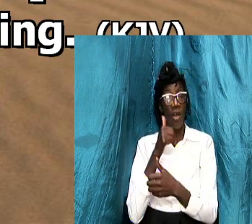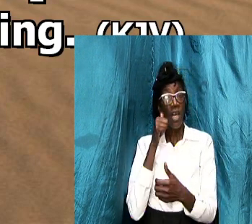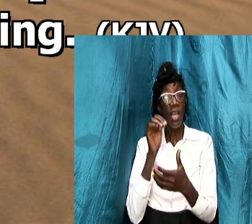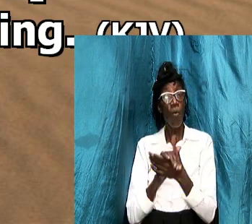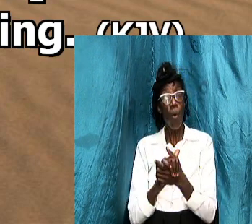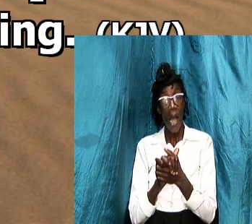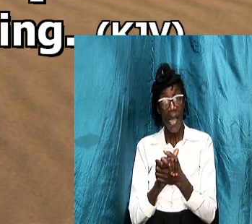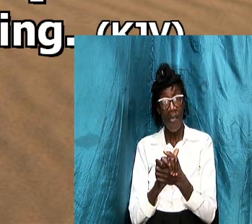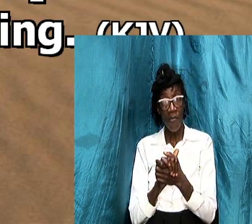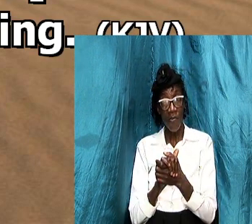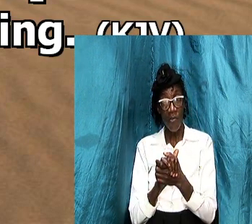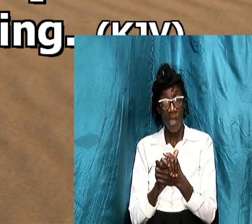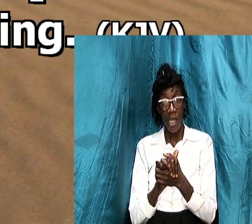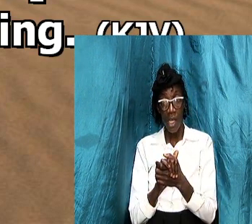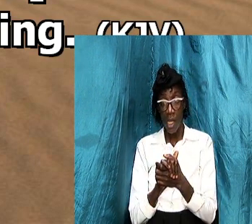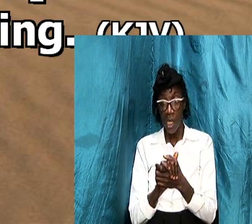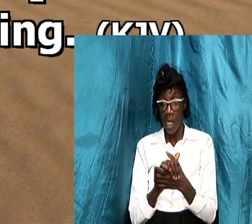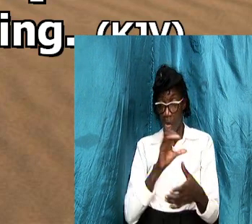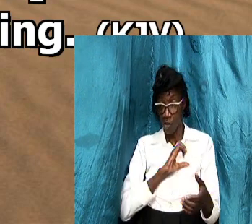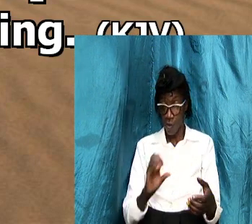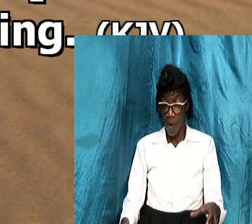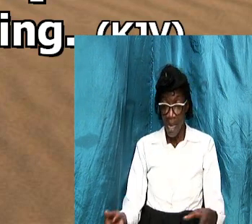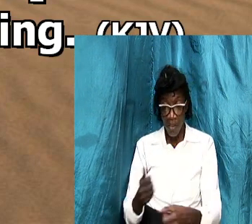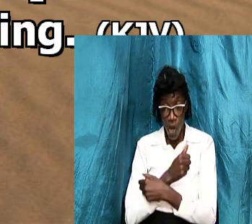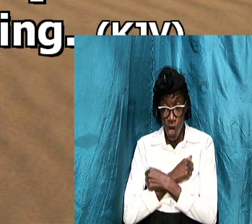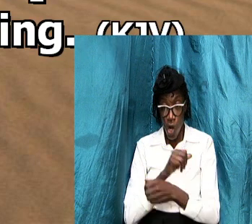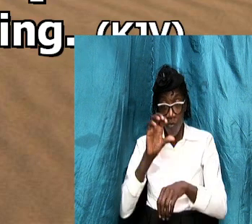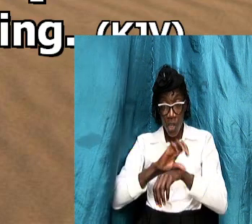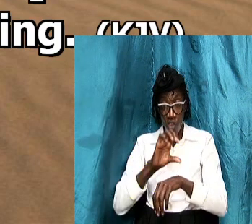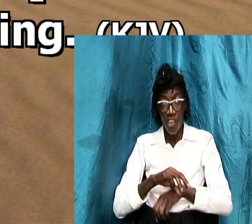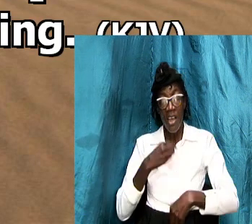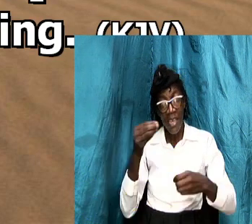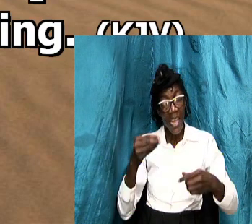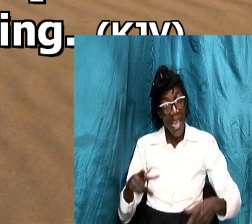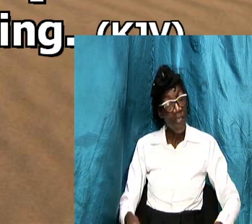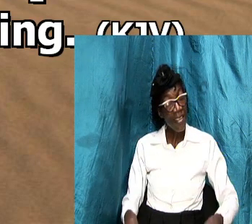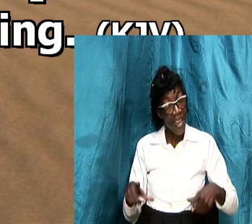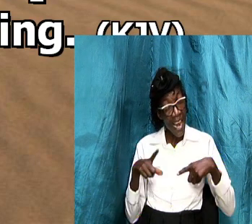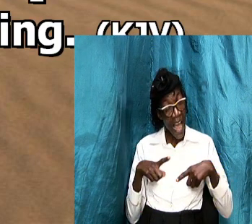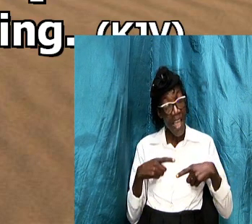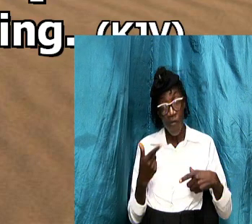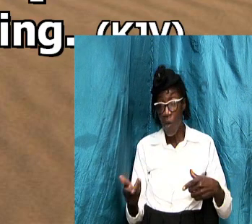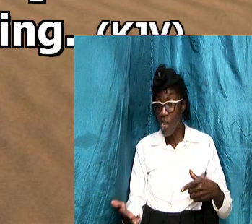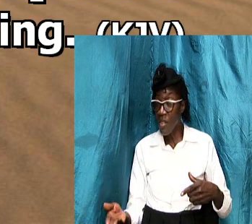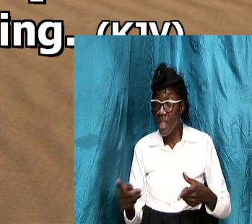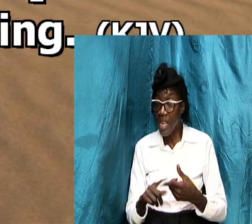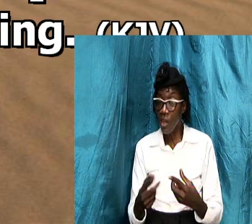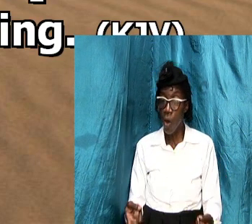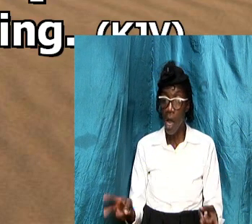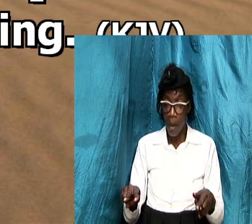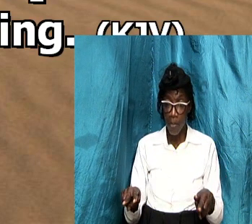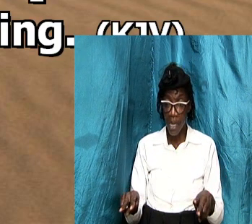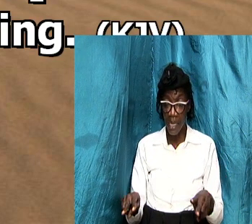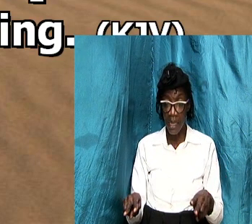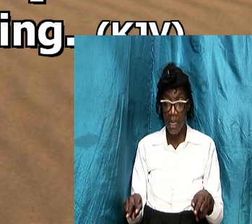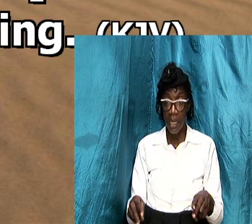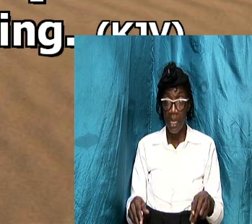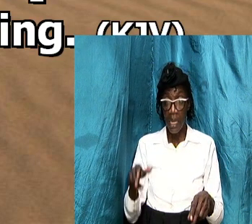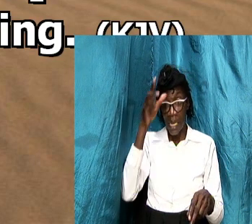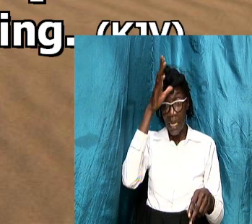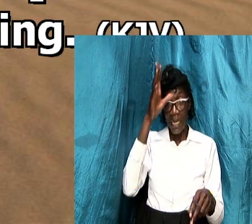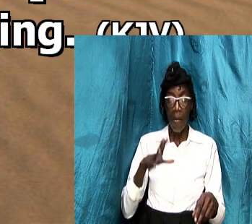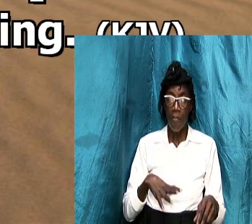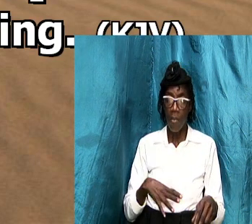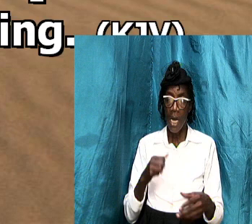church and gave his life for his church so that for the thing to happen the man must sacrifice